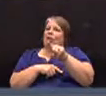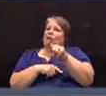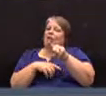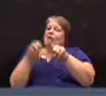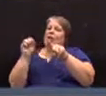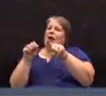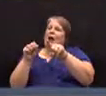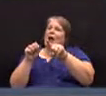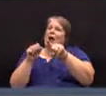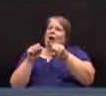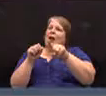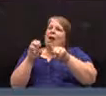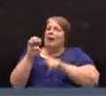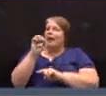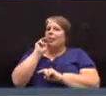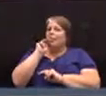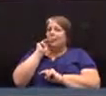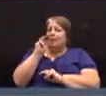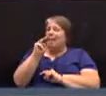Yes, Mrs. Melton.